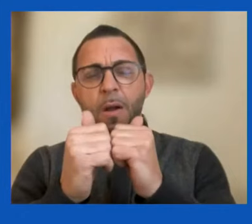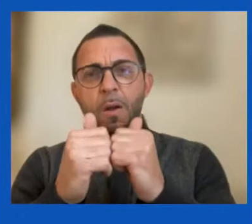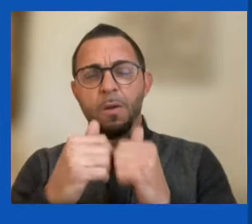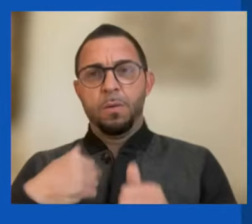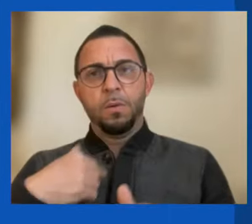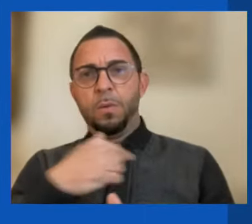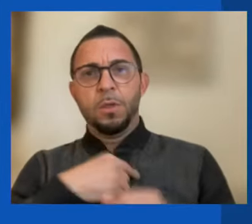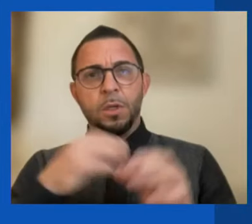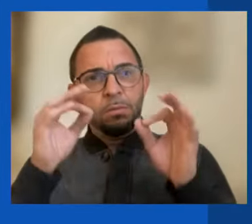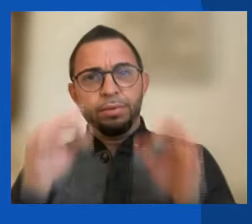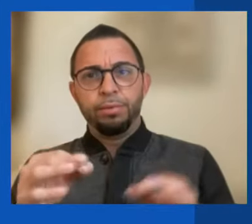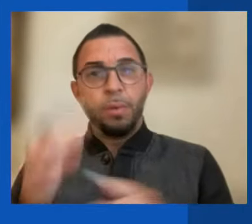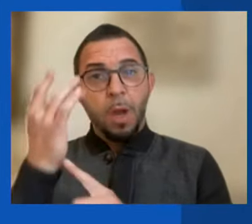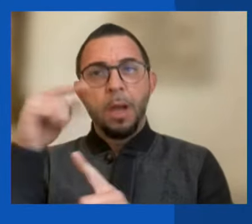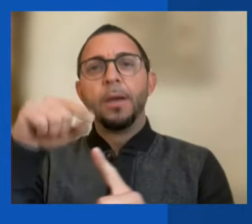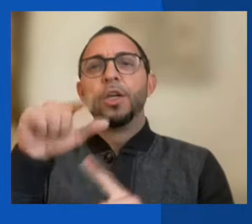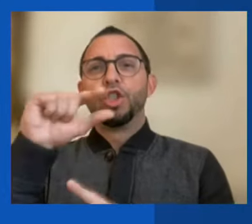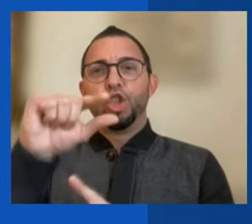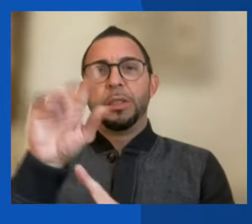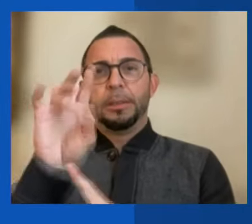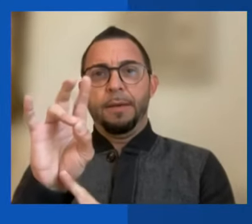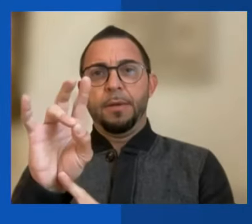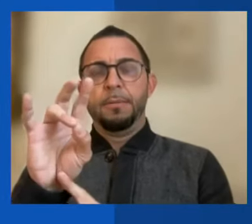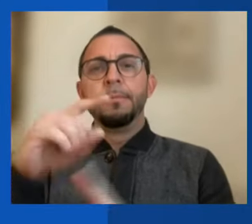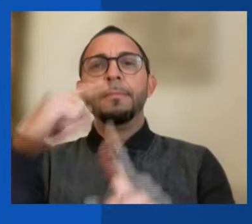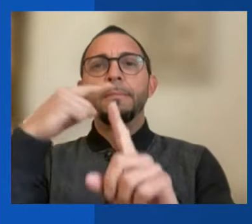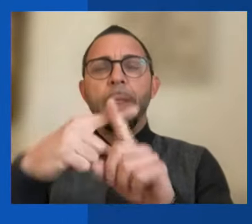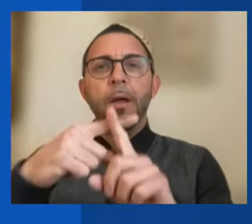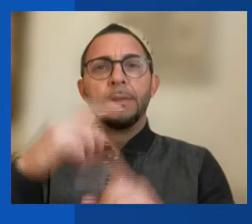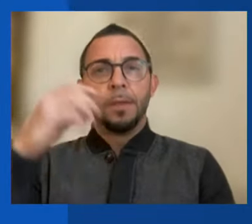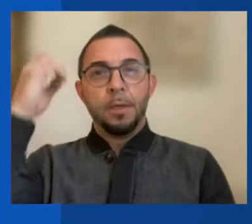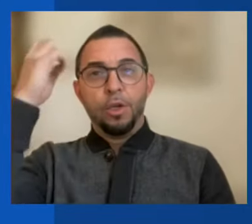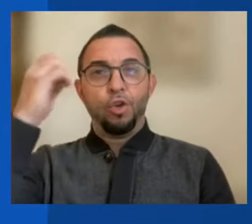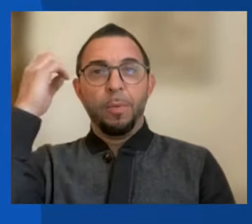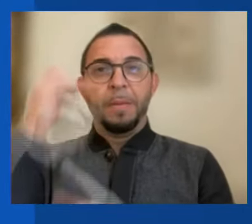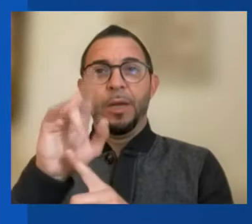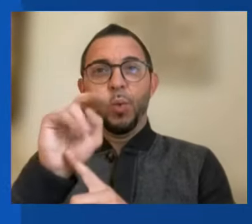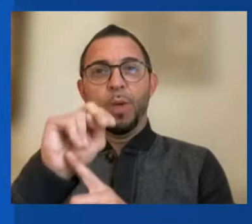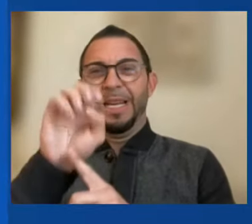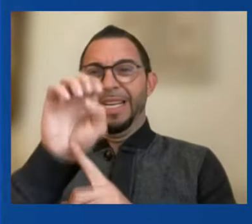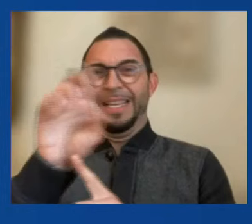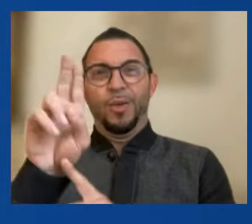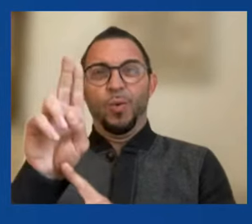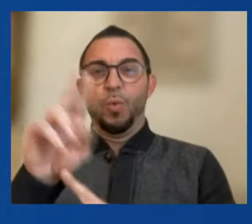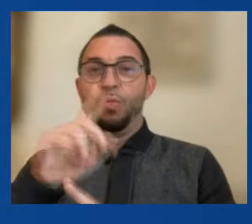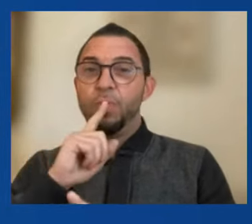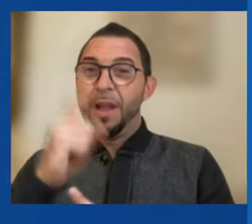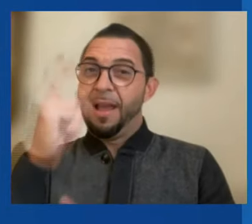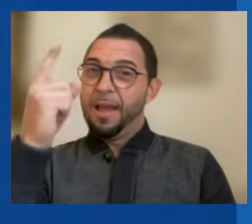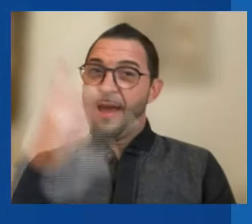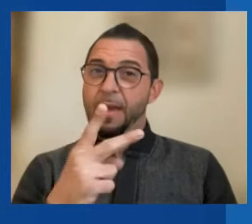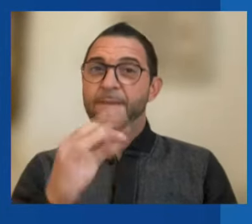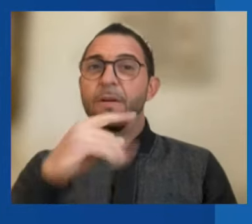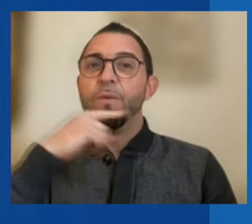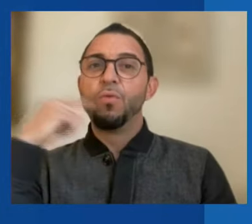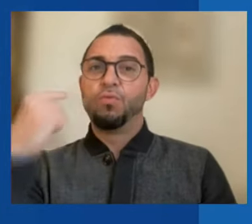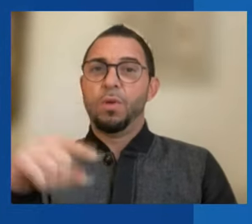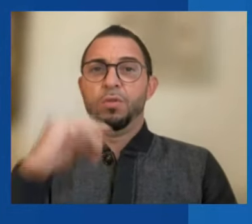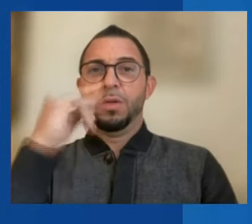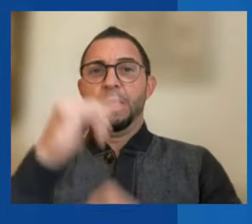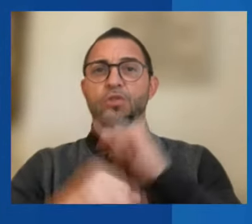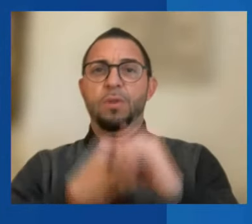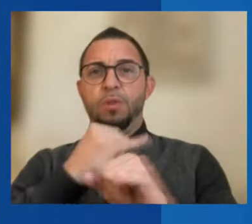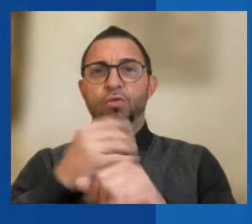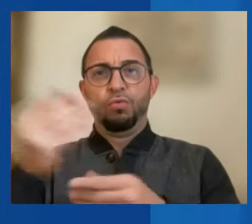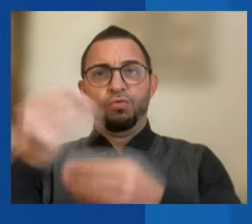G7 plus the European Union account for about half of Russia's international trade. And